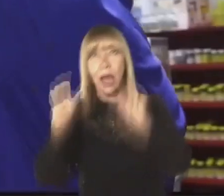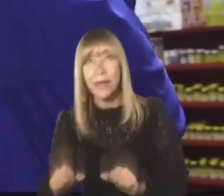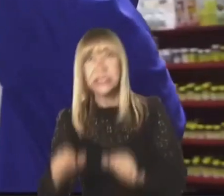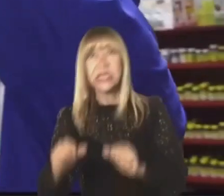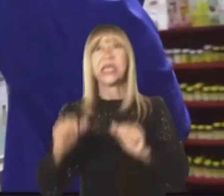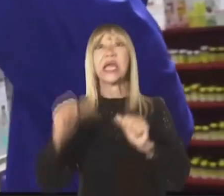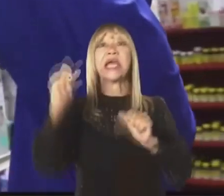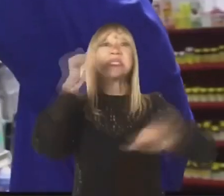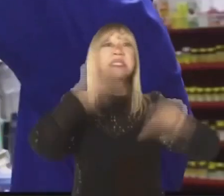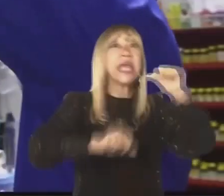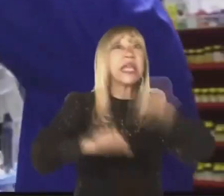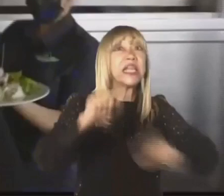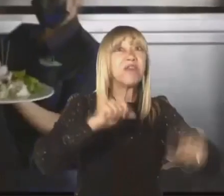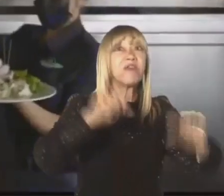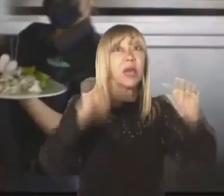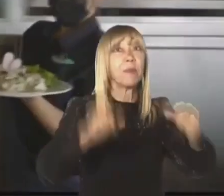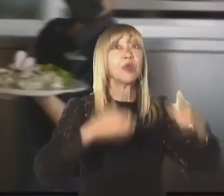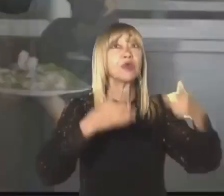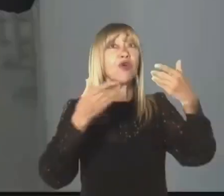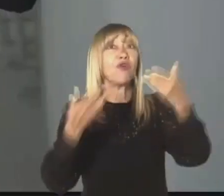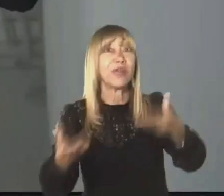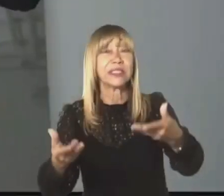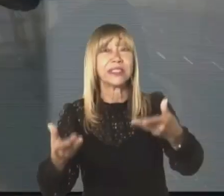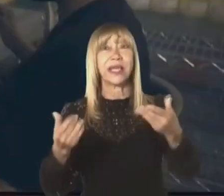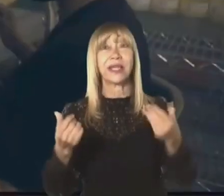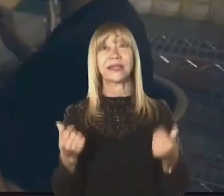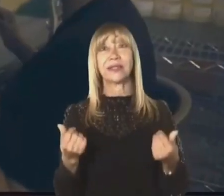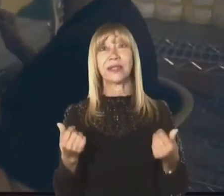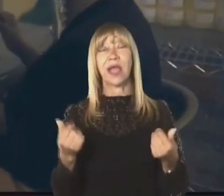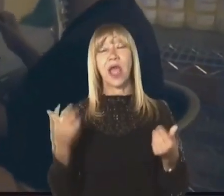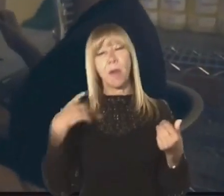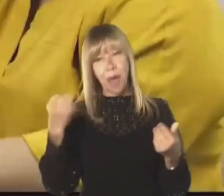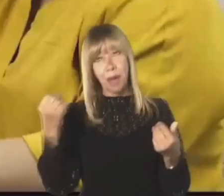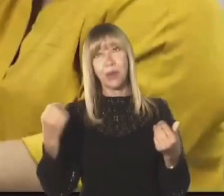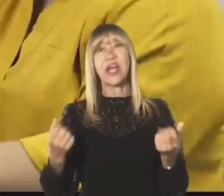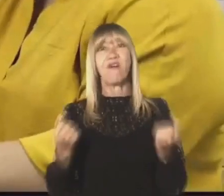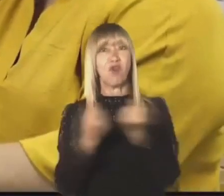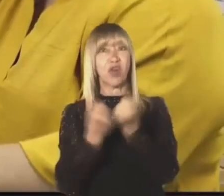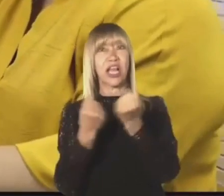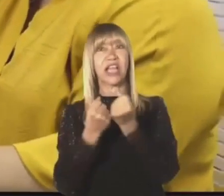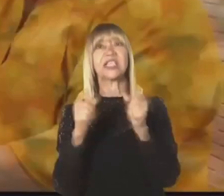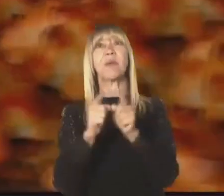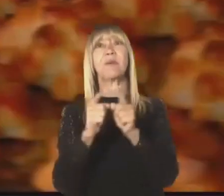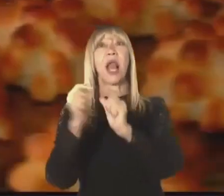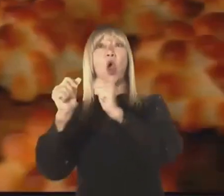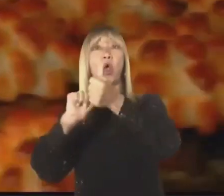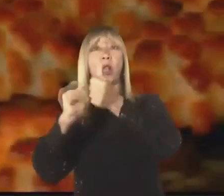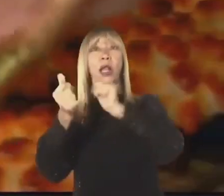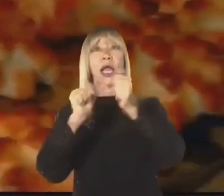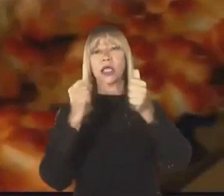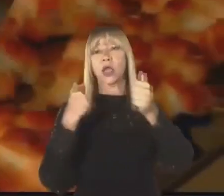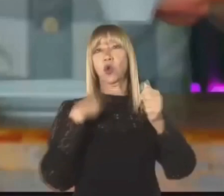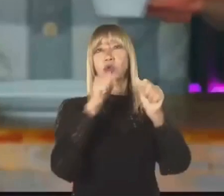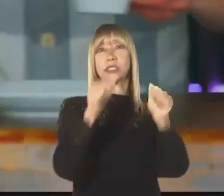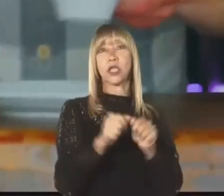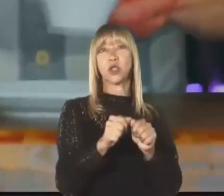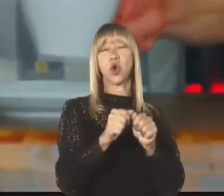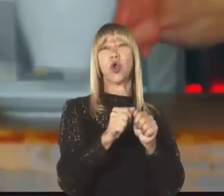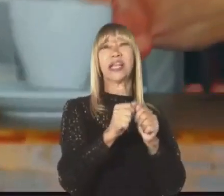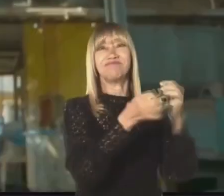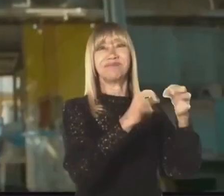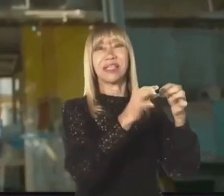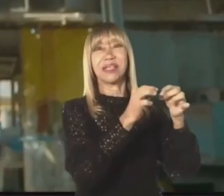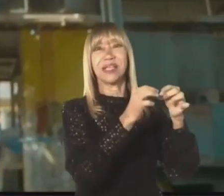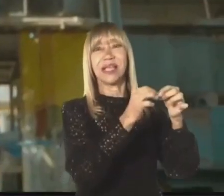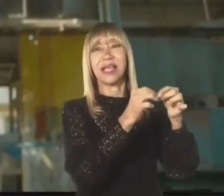earthquakes, and pandemics. The governor quoted the phrase, The future is not what is going to happen, it is what we are going